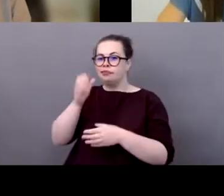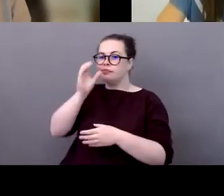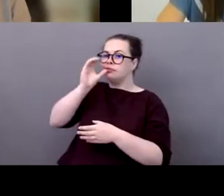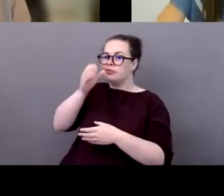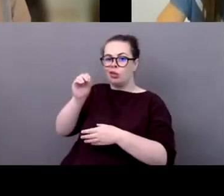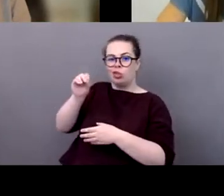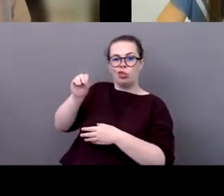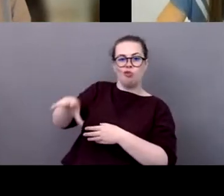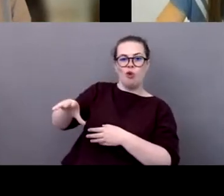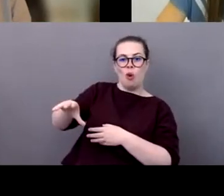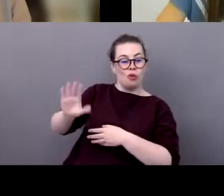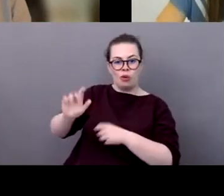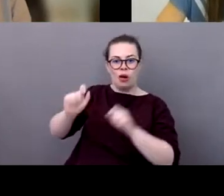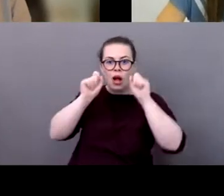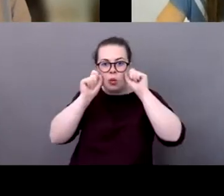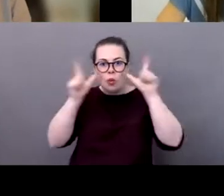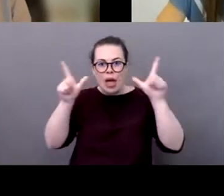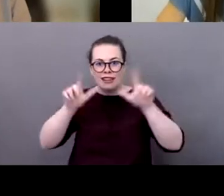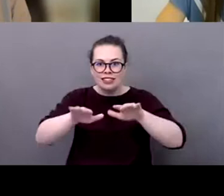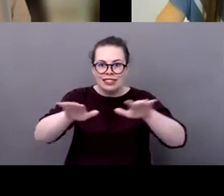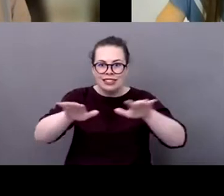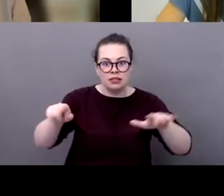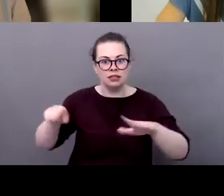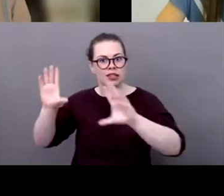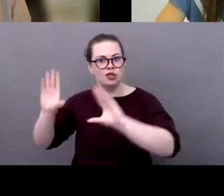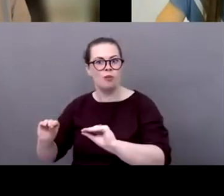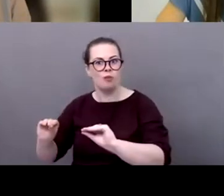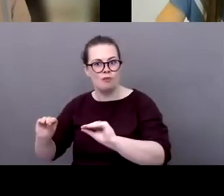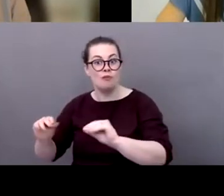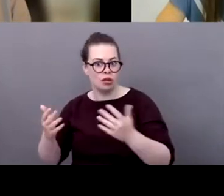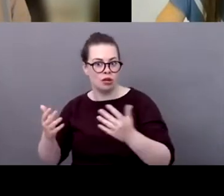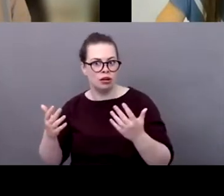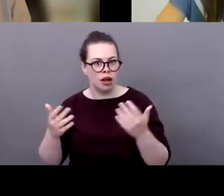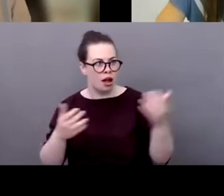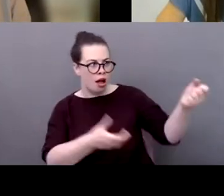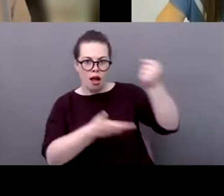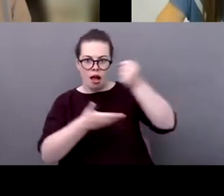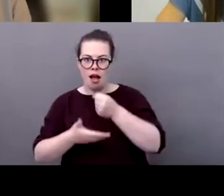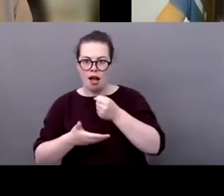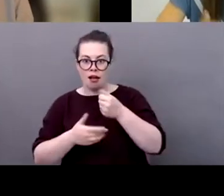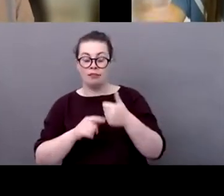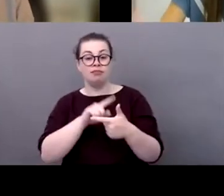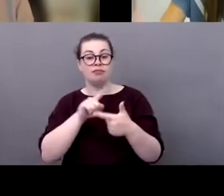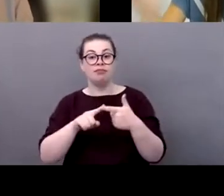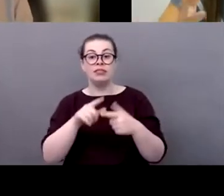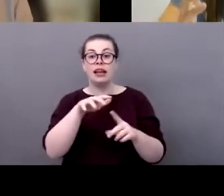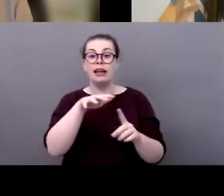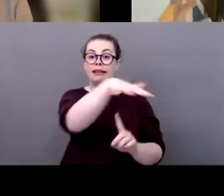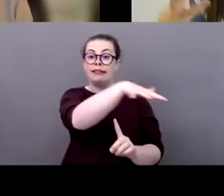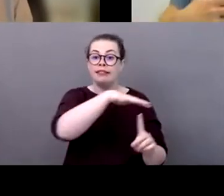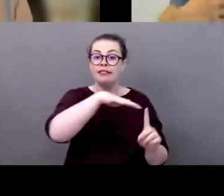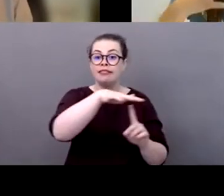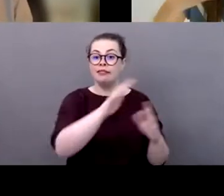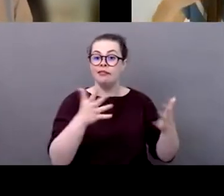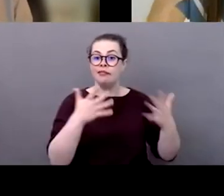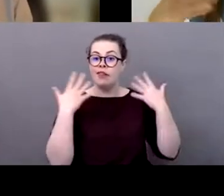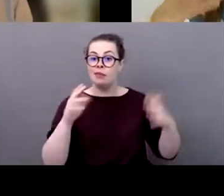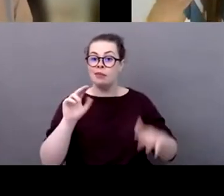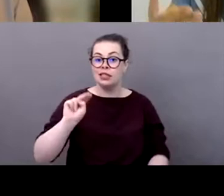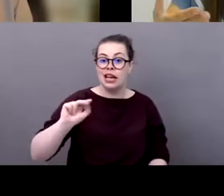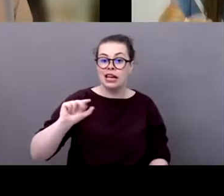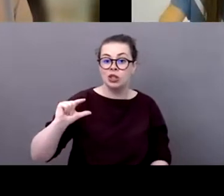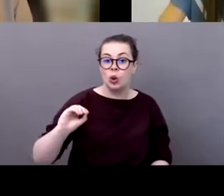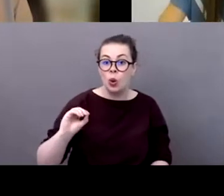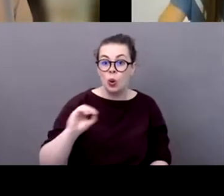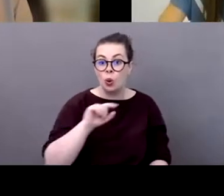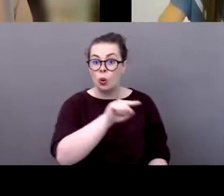our sports events uh the slovak olympic committee has started working with an environment in geos and they have incorporated environments let's say